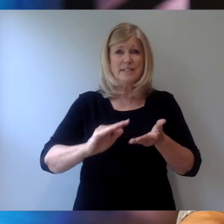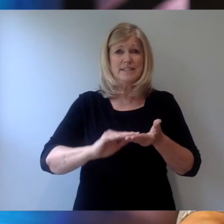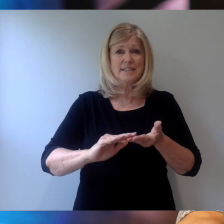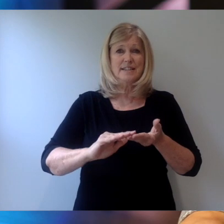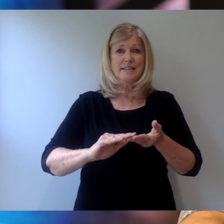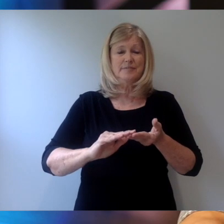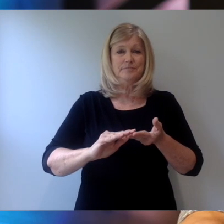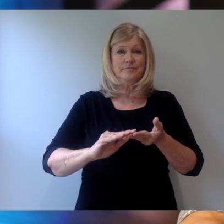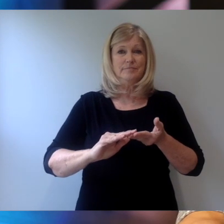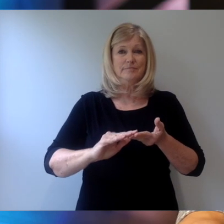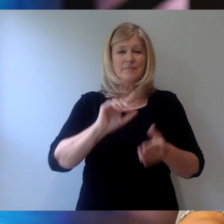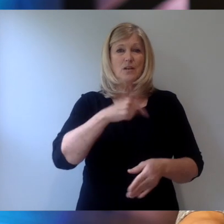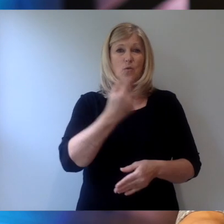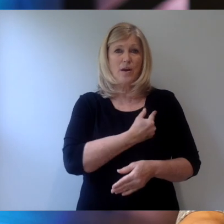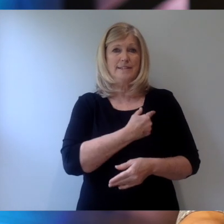Grace.